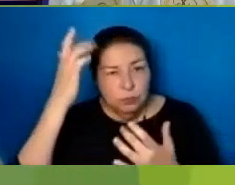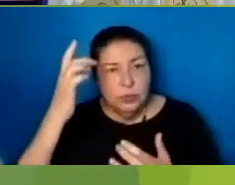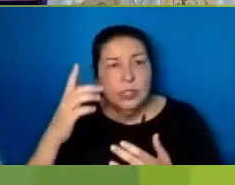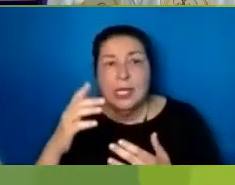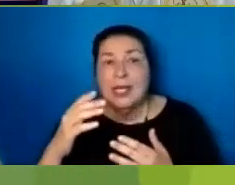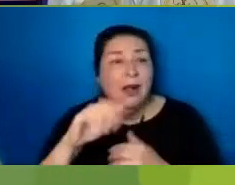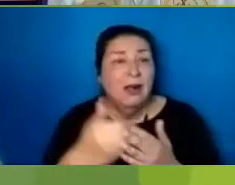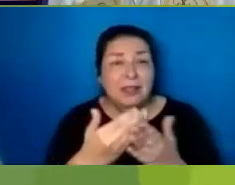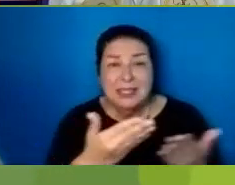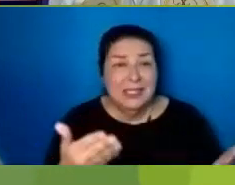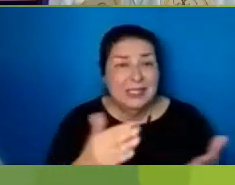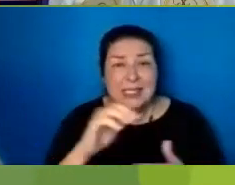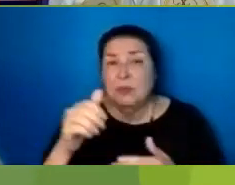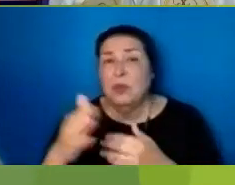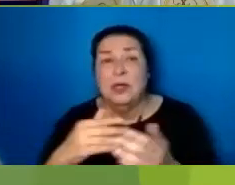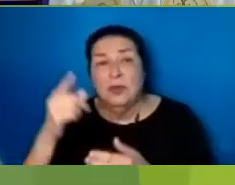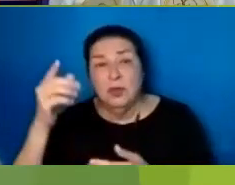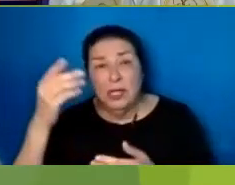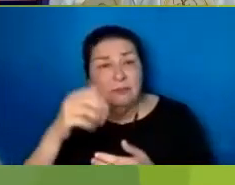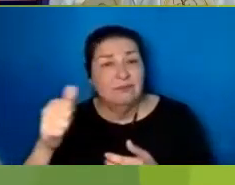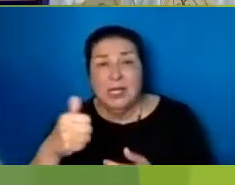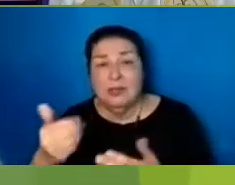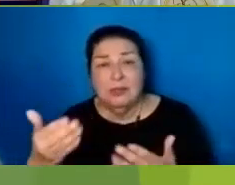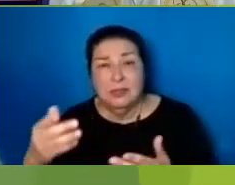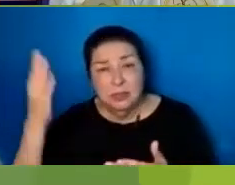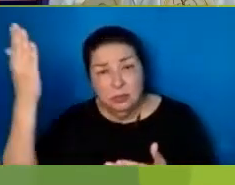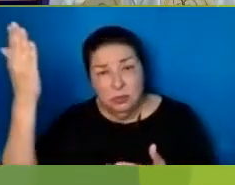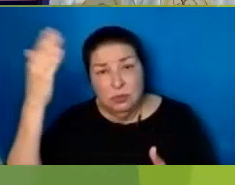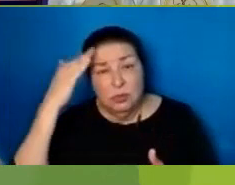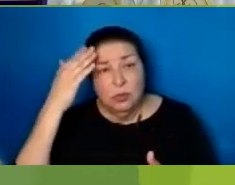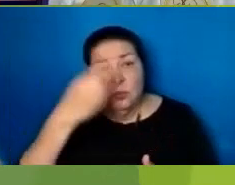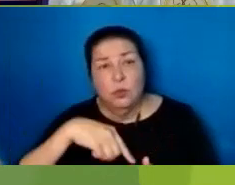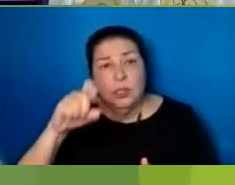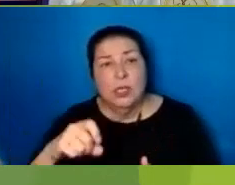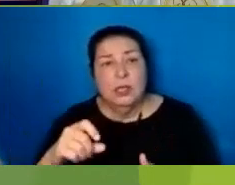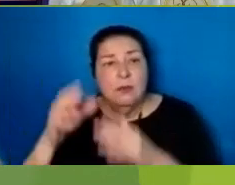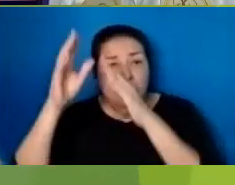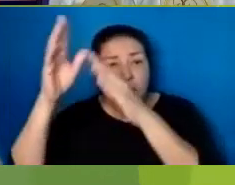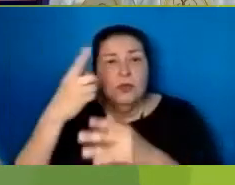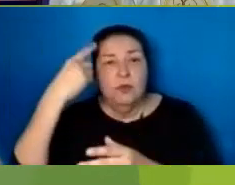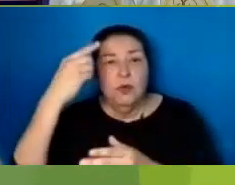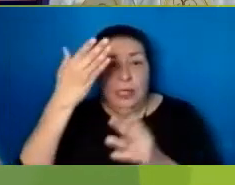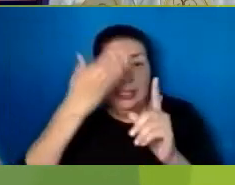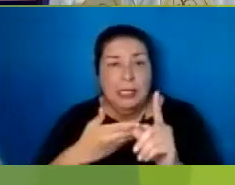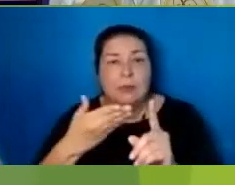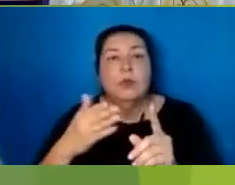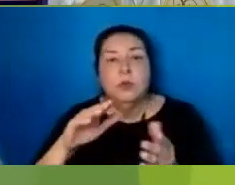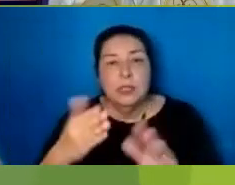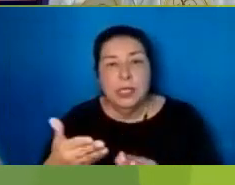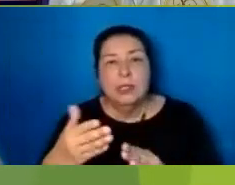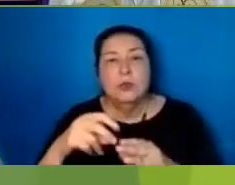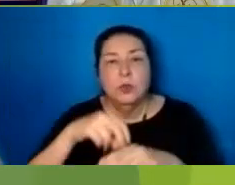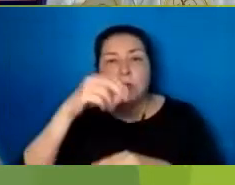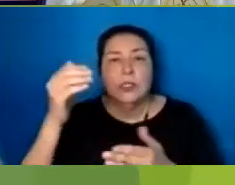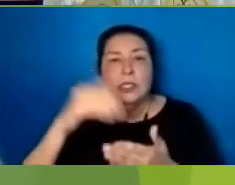We Need Grant Us Father For The Sake Of Him Who Died And Rose Again Now Lives And Reigns With You In The Holy Spirit